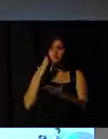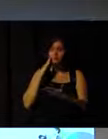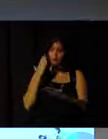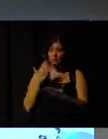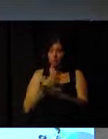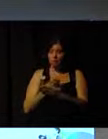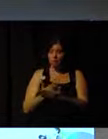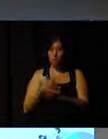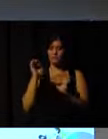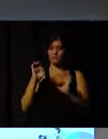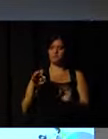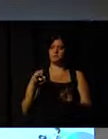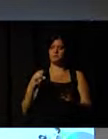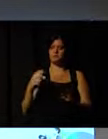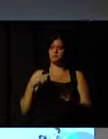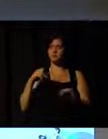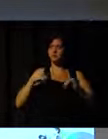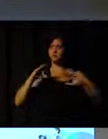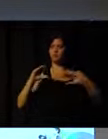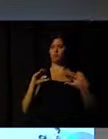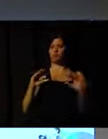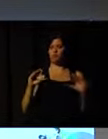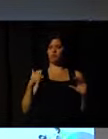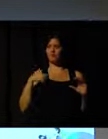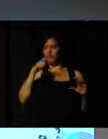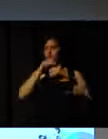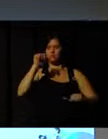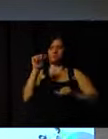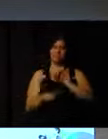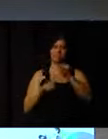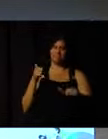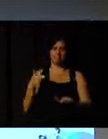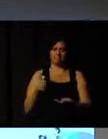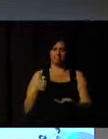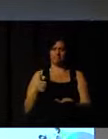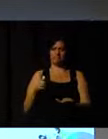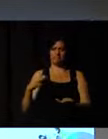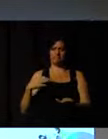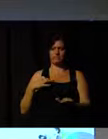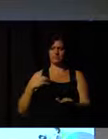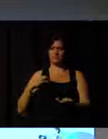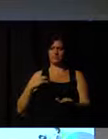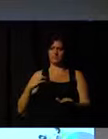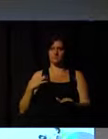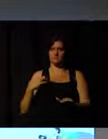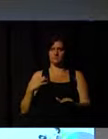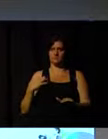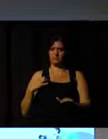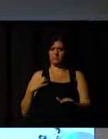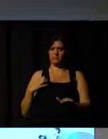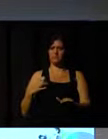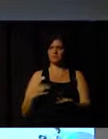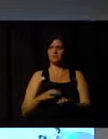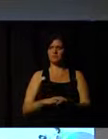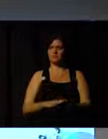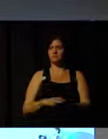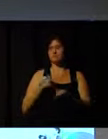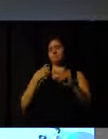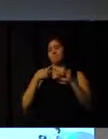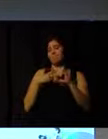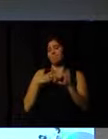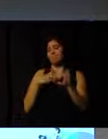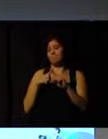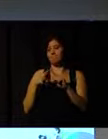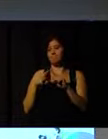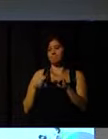course to gain sort of further skills. And then eventually, they'll be confident enough and they'll realize they're a